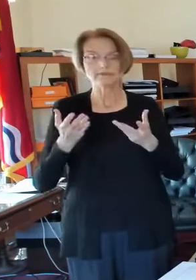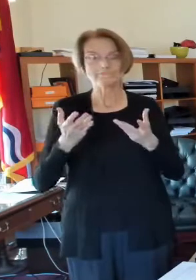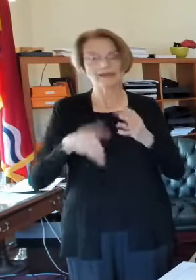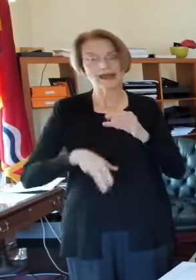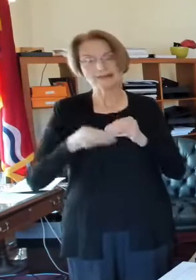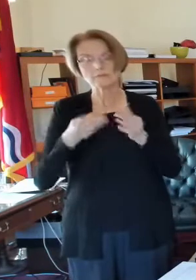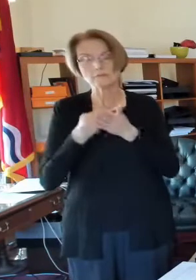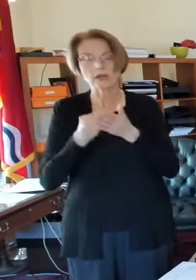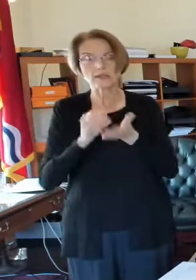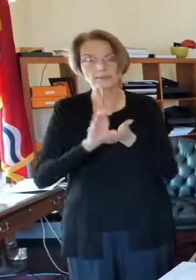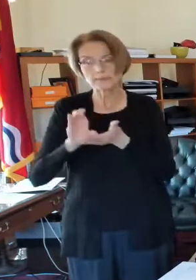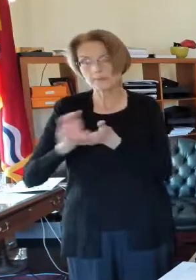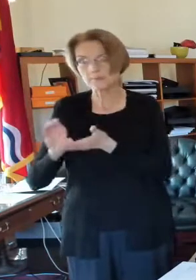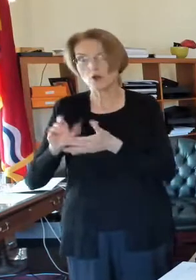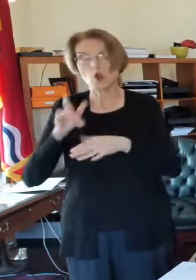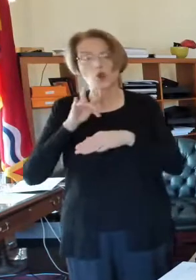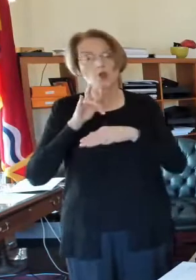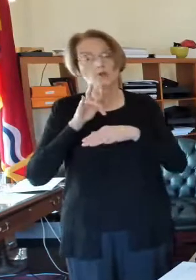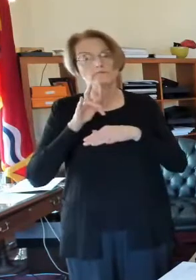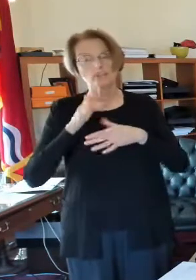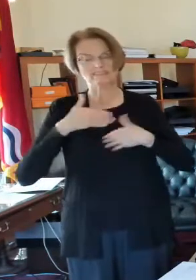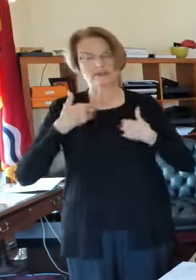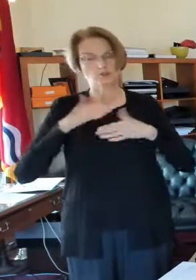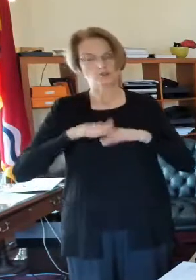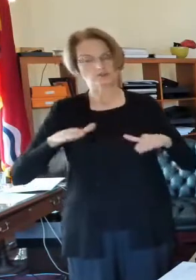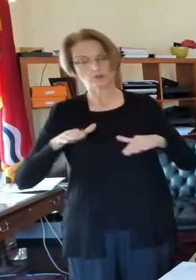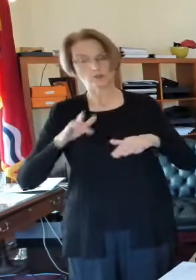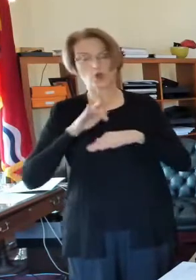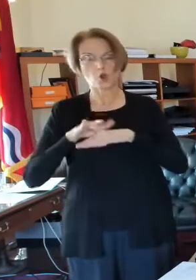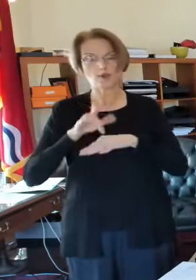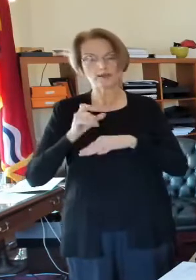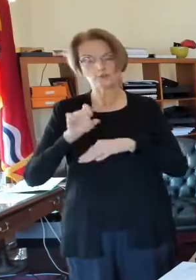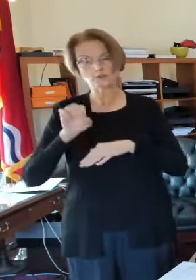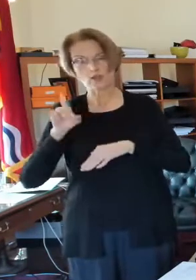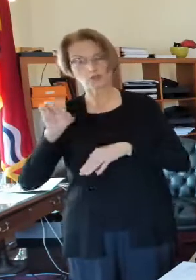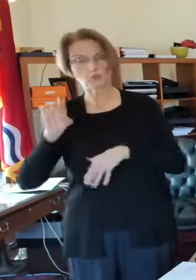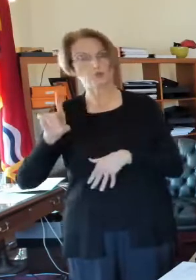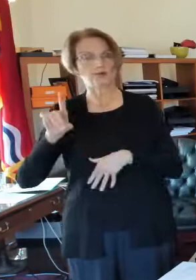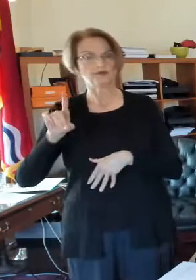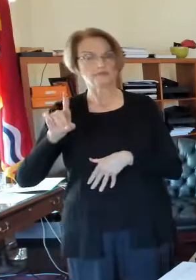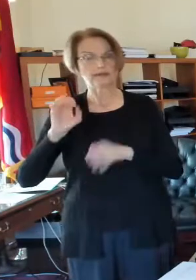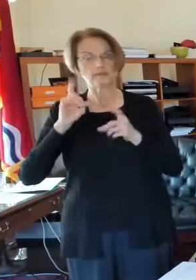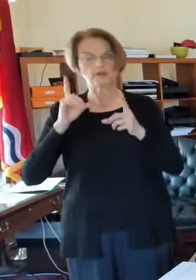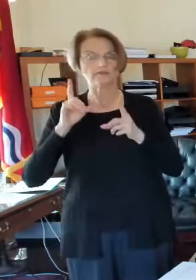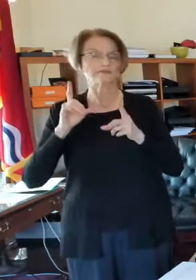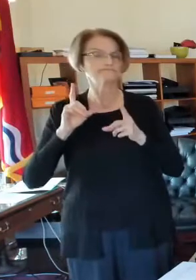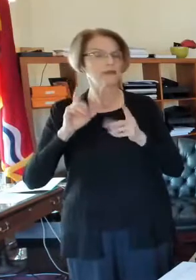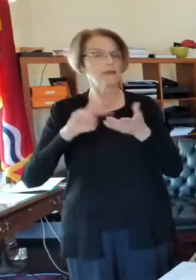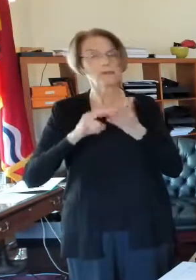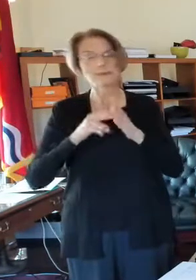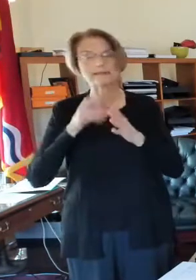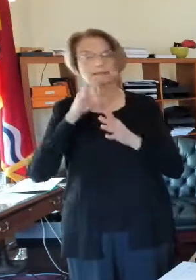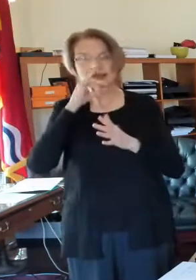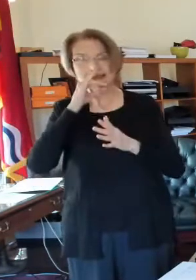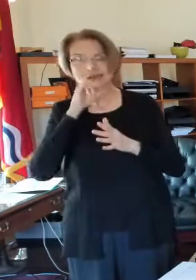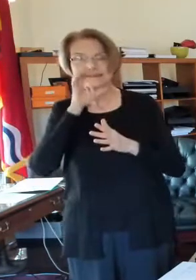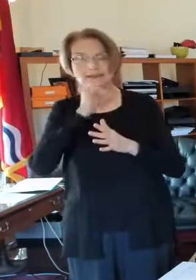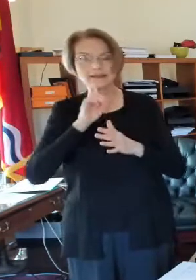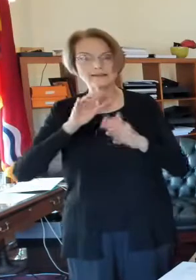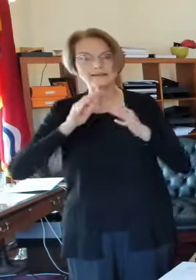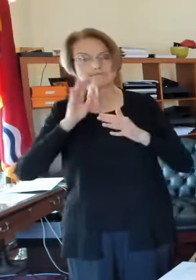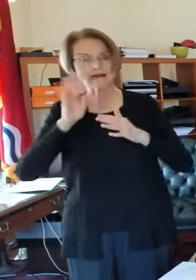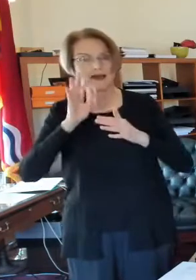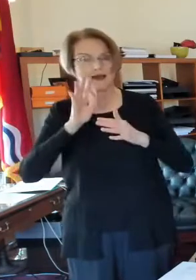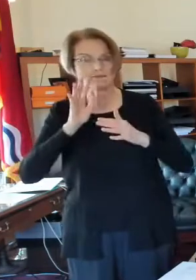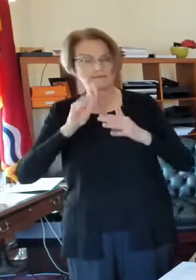childhood education, child care and childhood education for kids five and under. So, I think, you know,